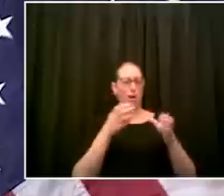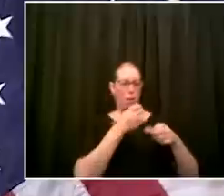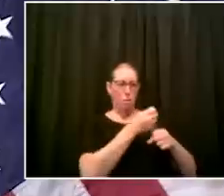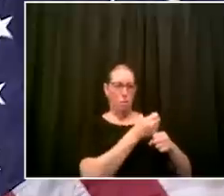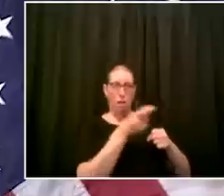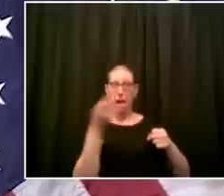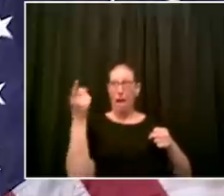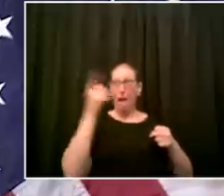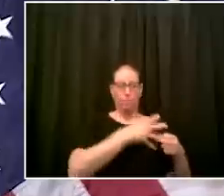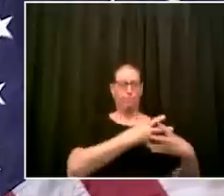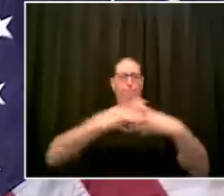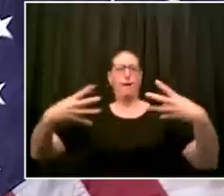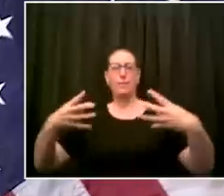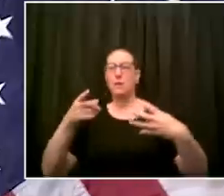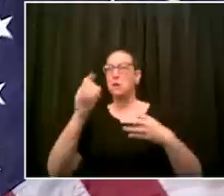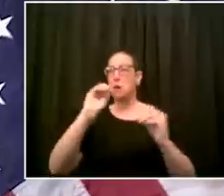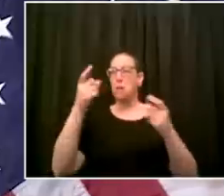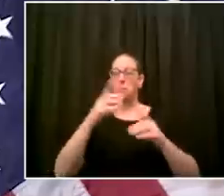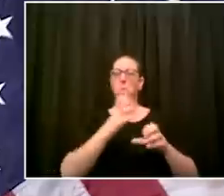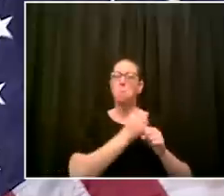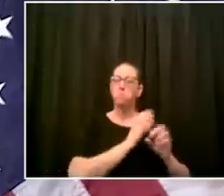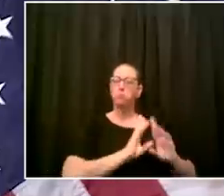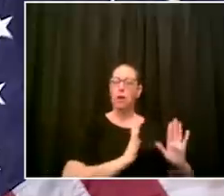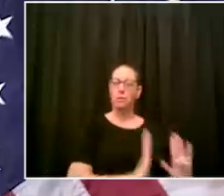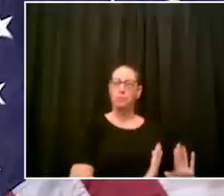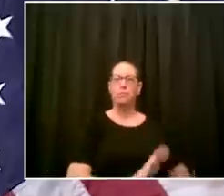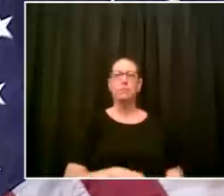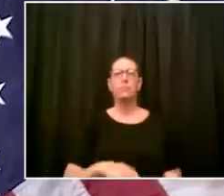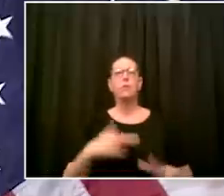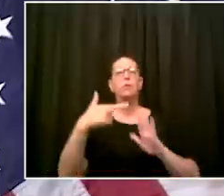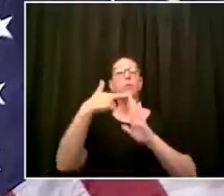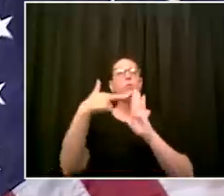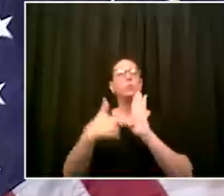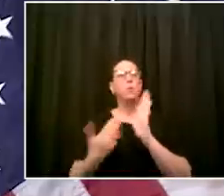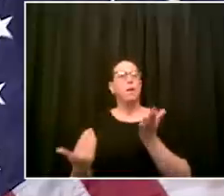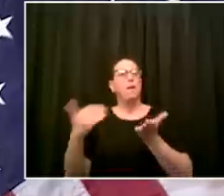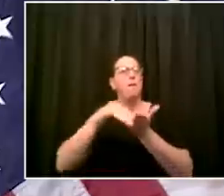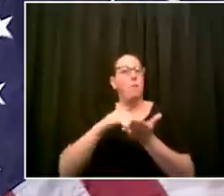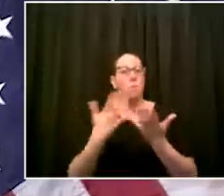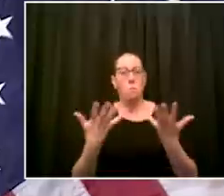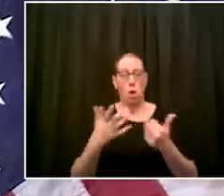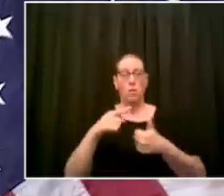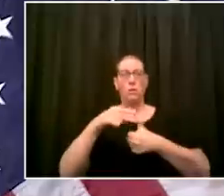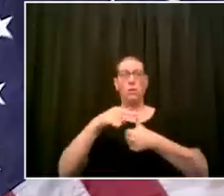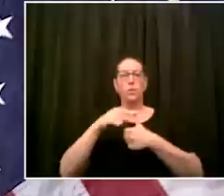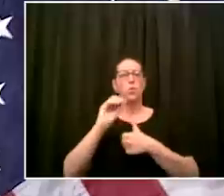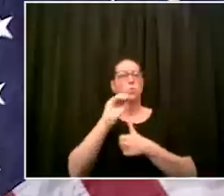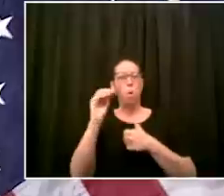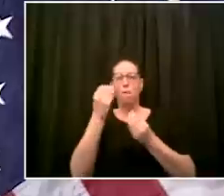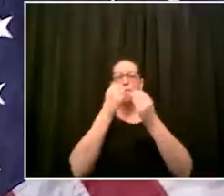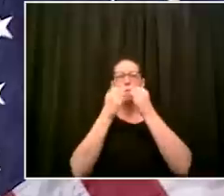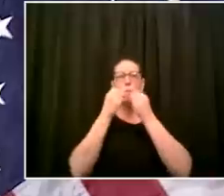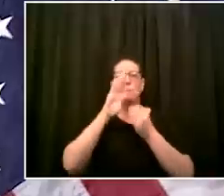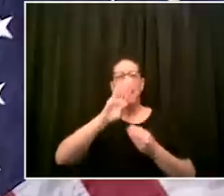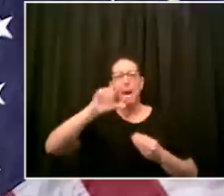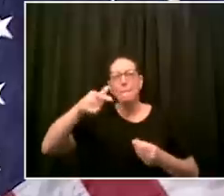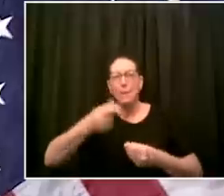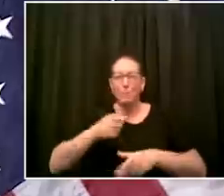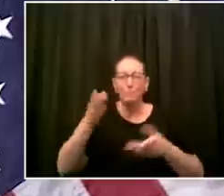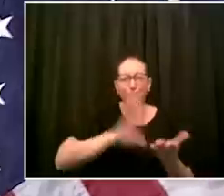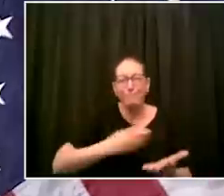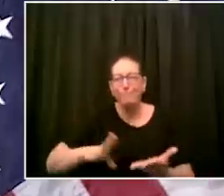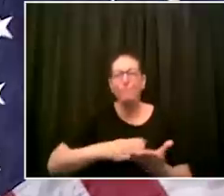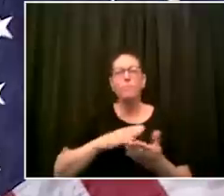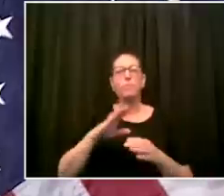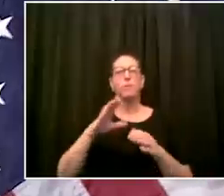you know just common sense observe social distancing if you walk on the beach do it for a limited period of time get